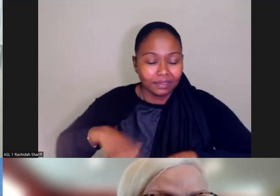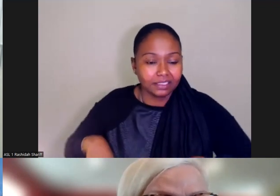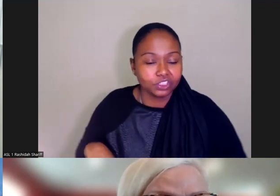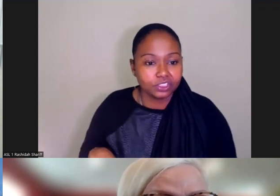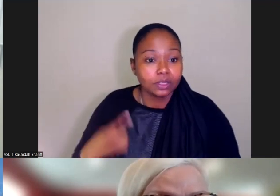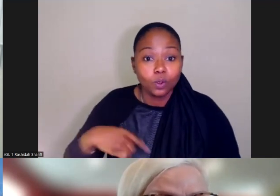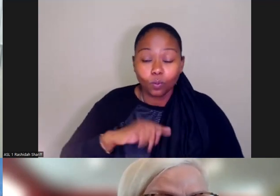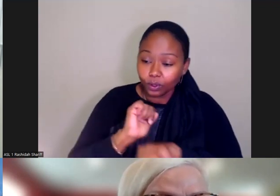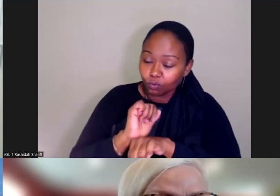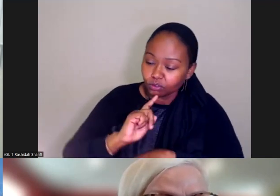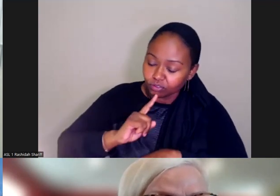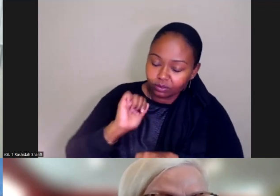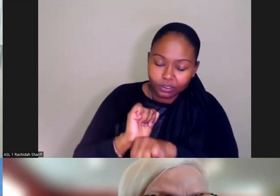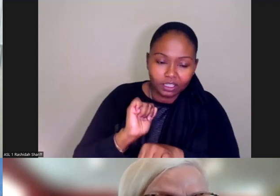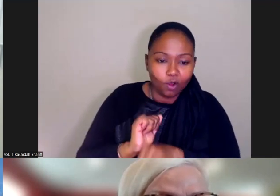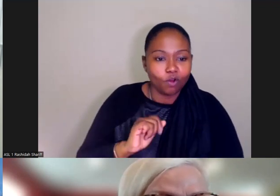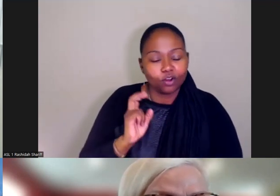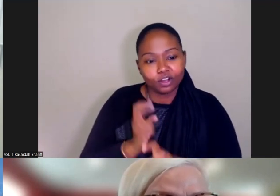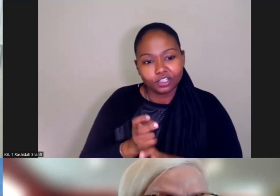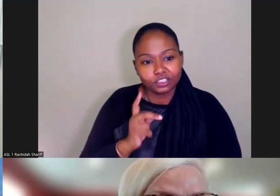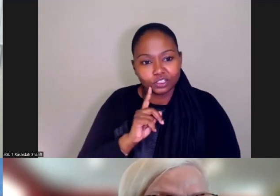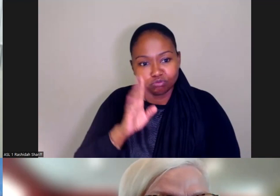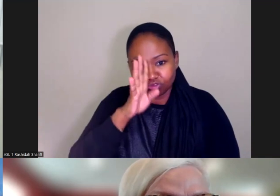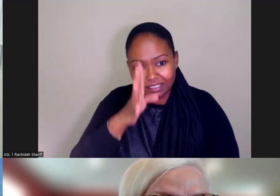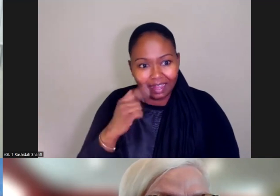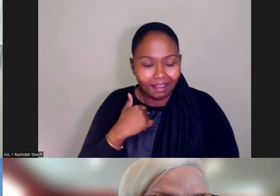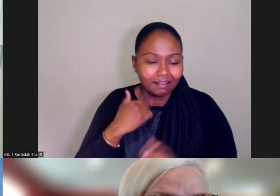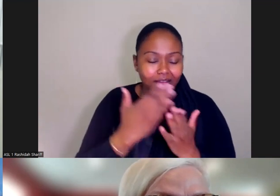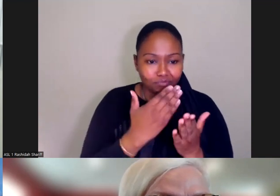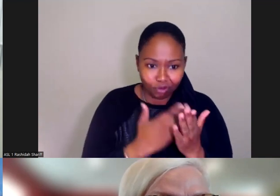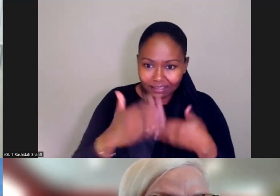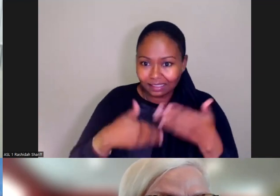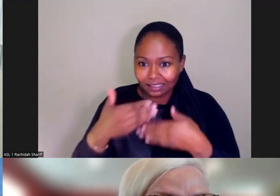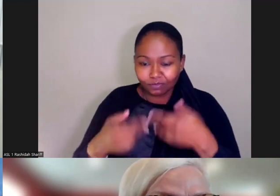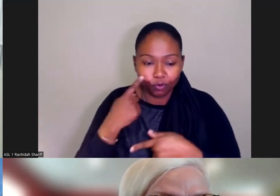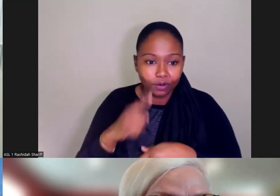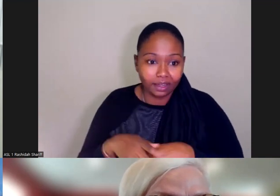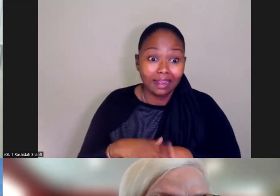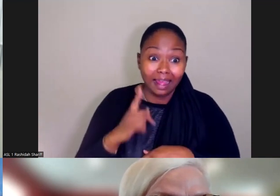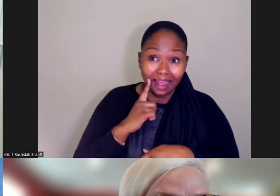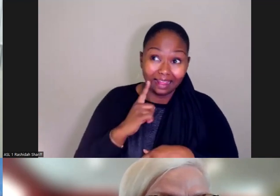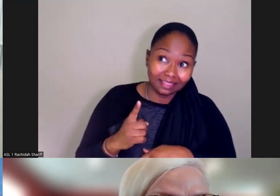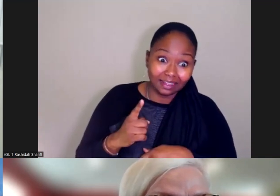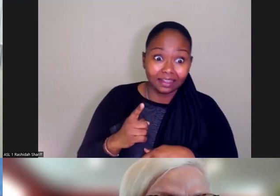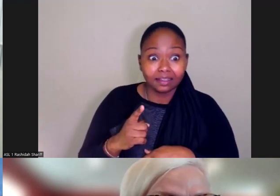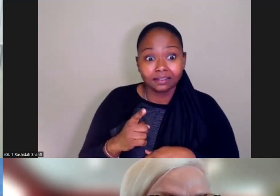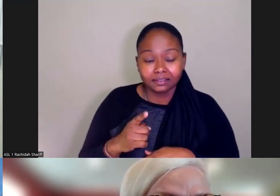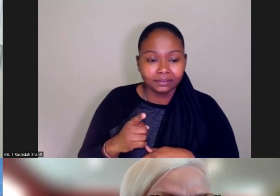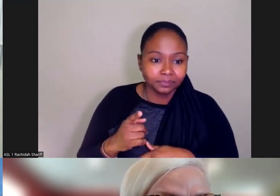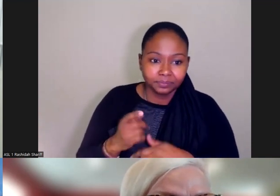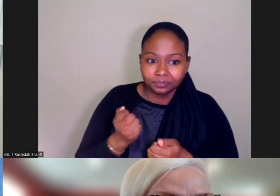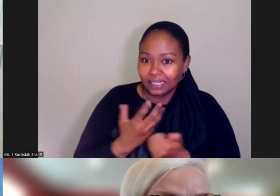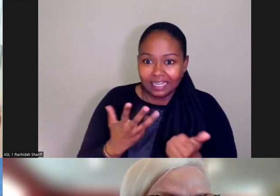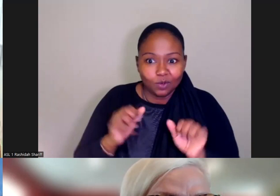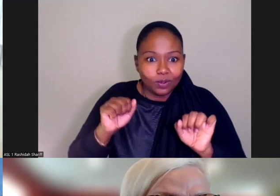we worked really hard to create the guidance for it. Um, the process, I think some of, uh, the B-CHIP program is anyone can